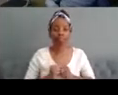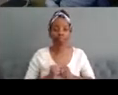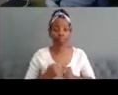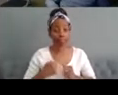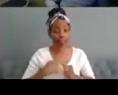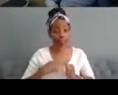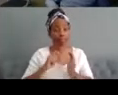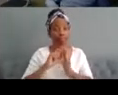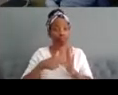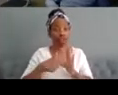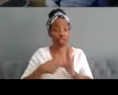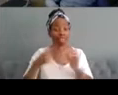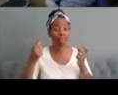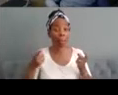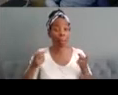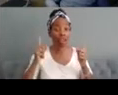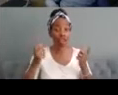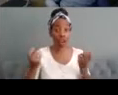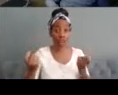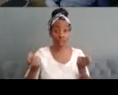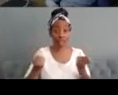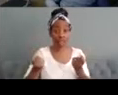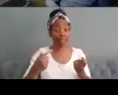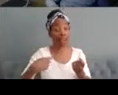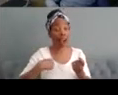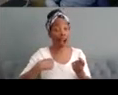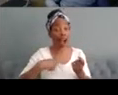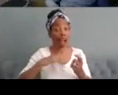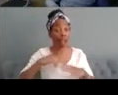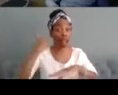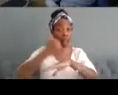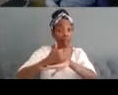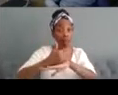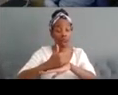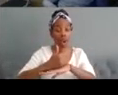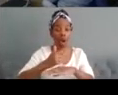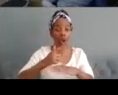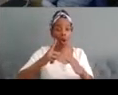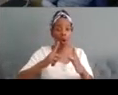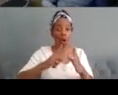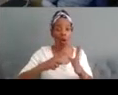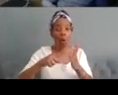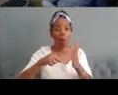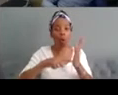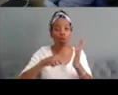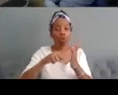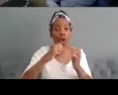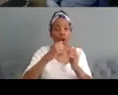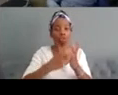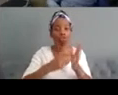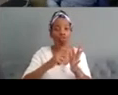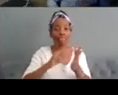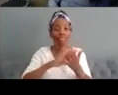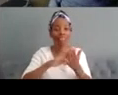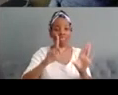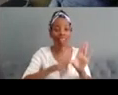manager facilitator and i was the founder of the autography project which is currently hosted at photo fusion in brixton